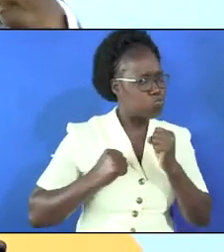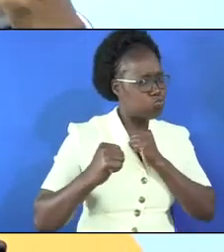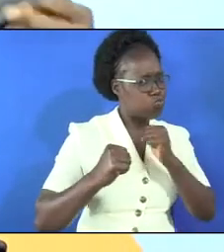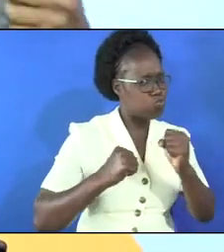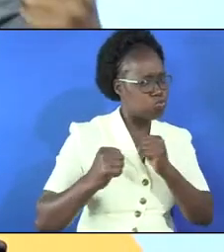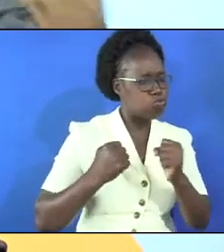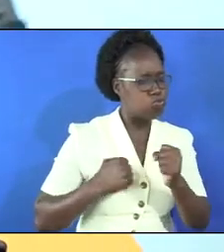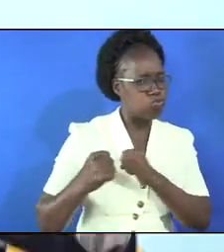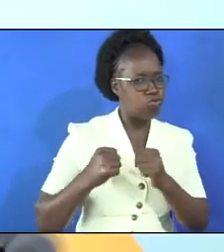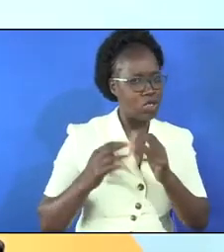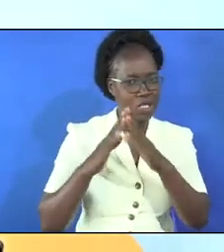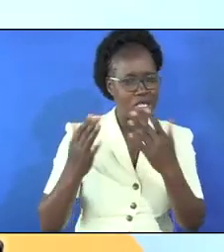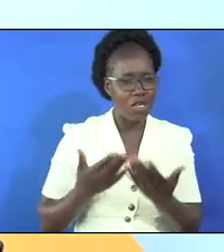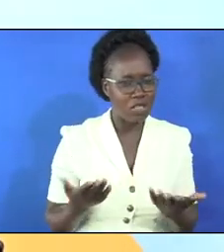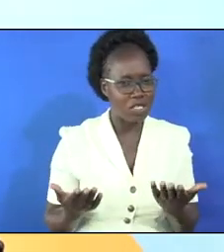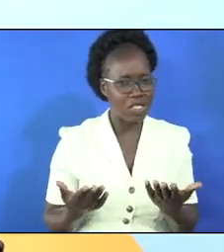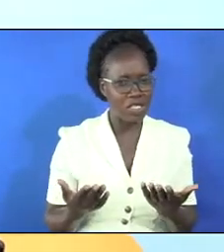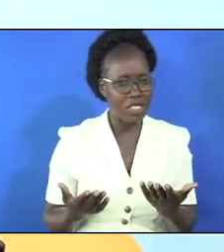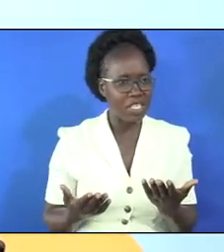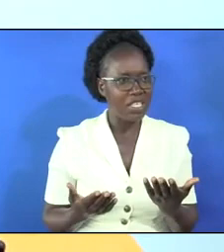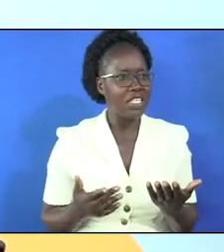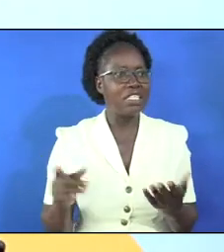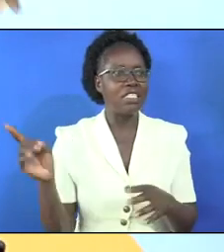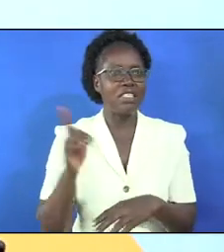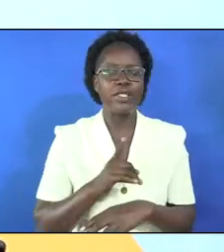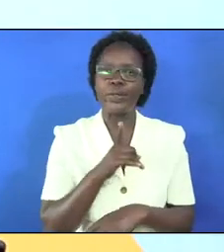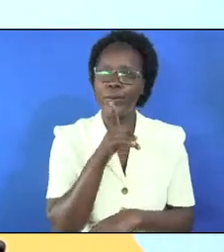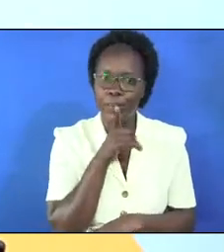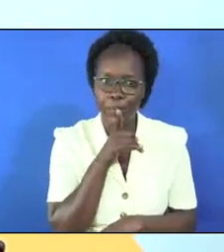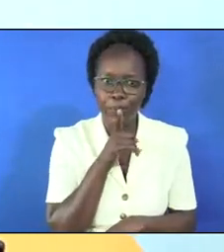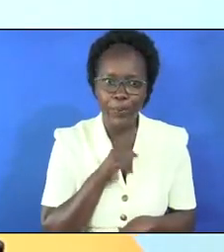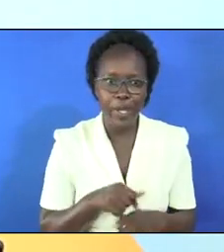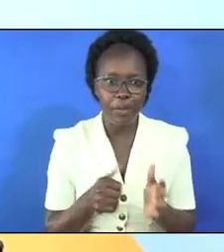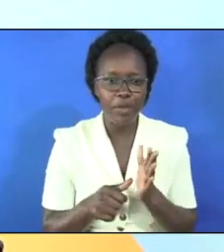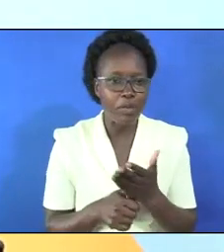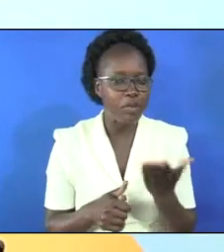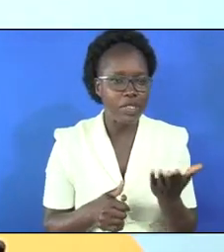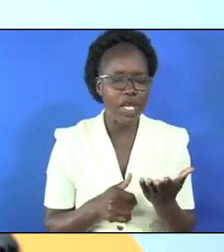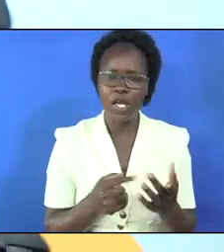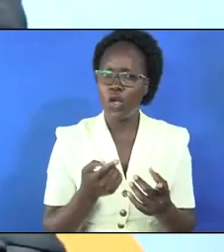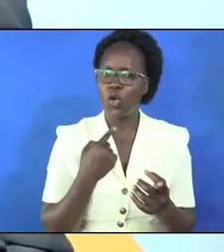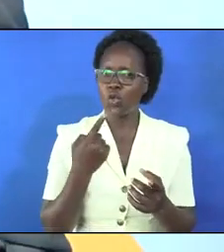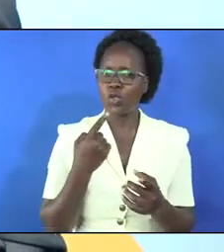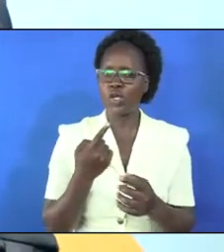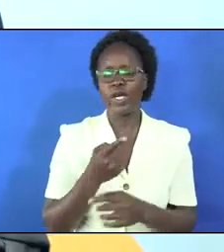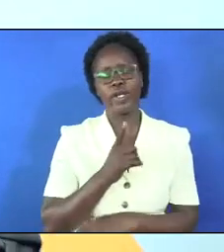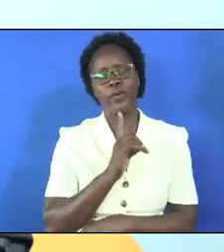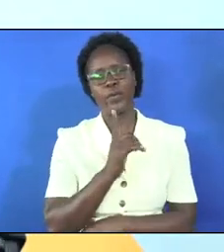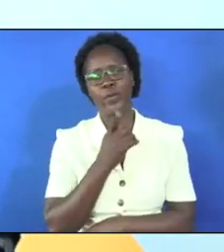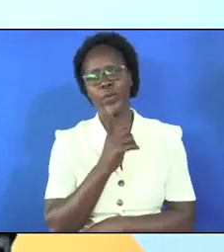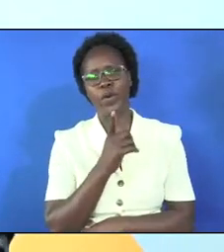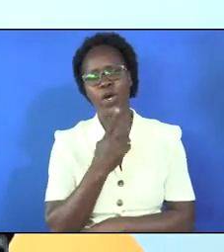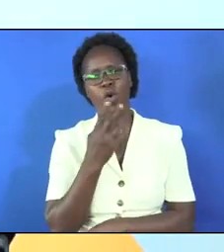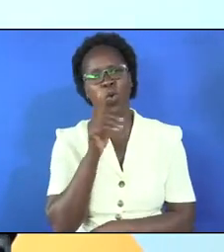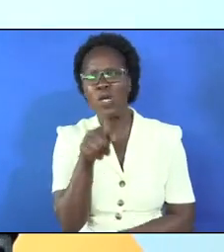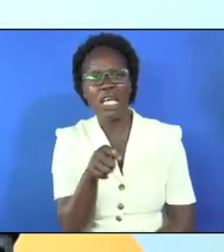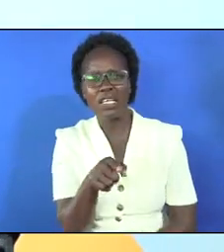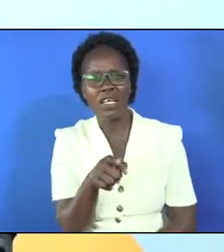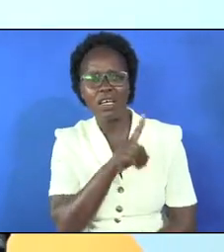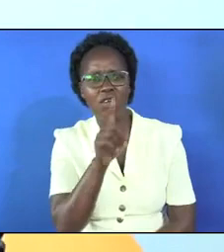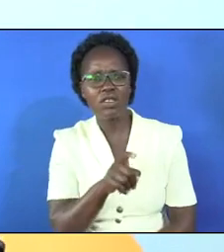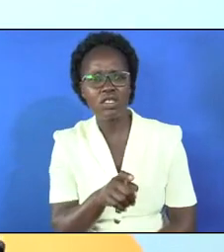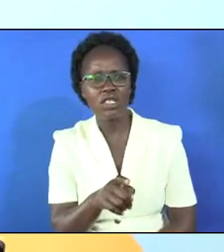they invite us in the house that these days you don't even talk when there are problems you talk and they ask you who is that